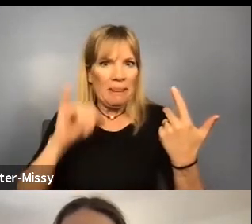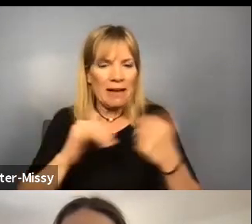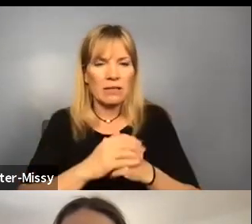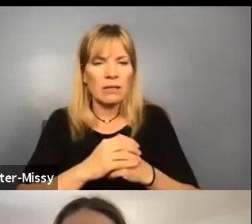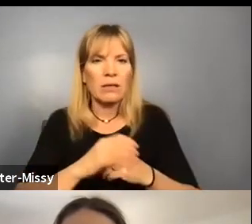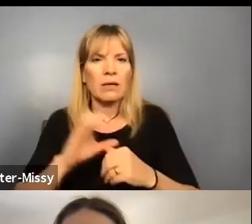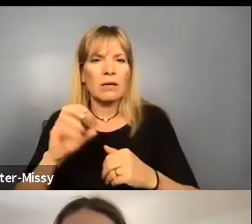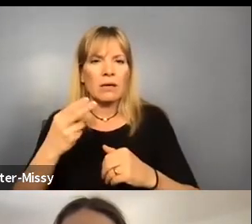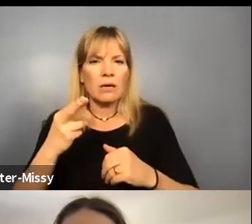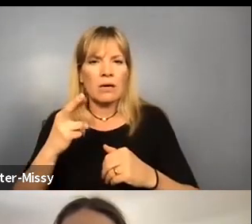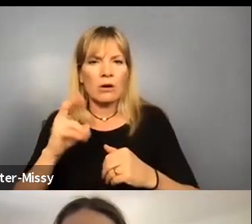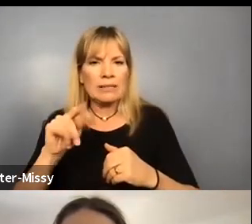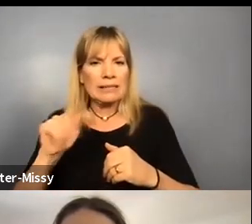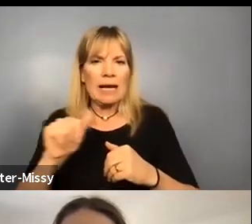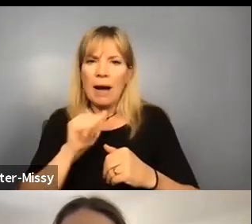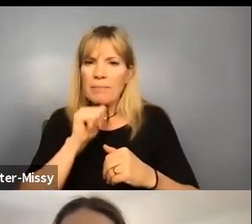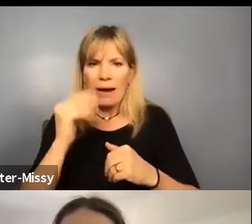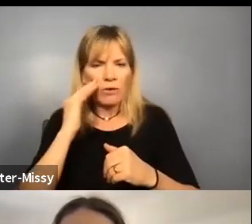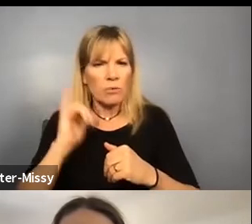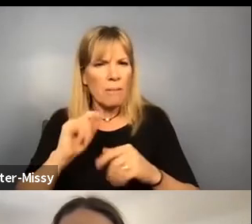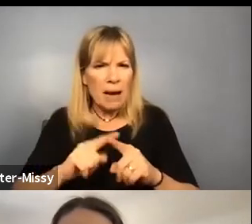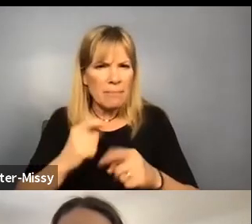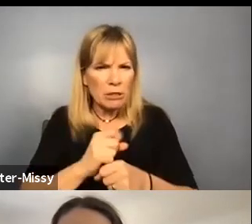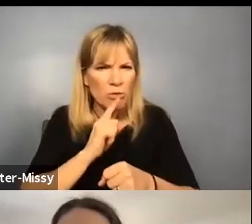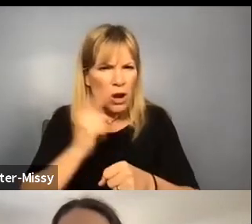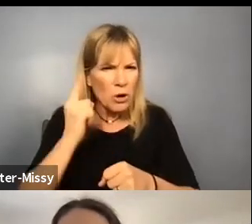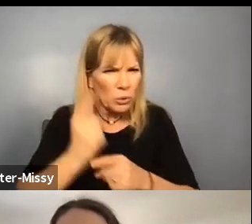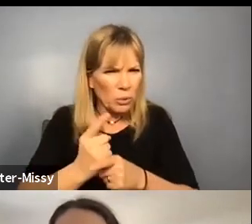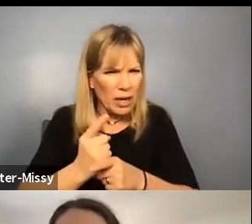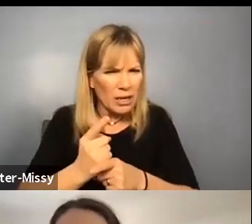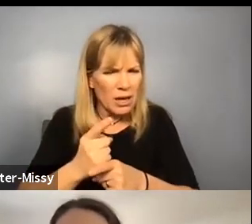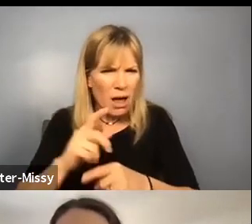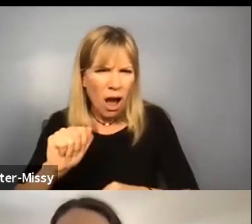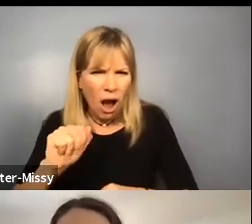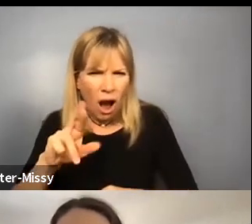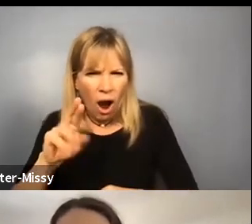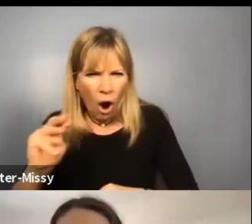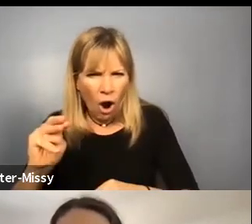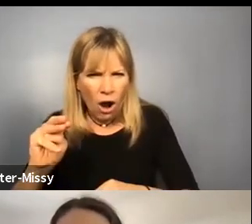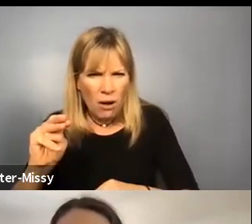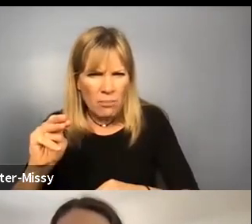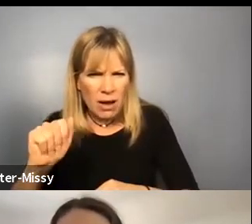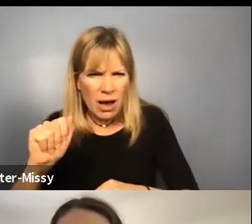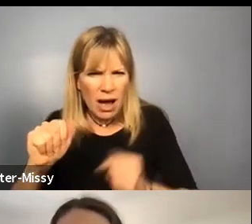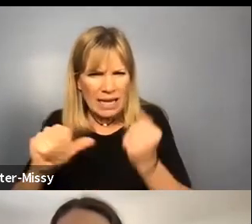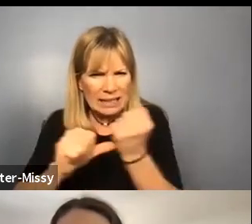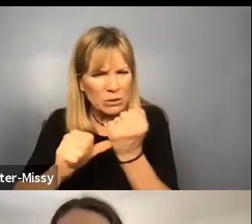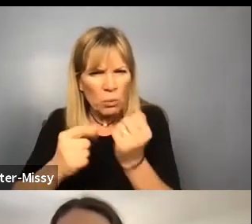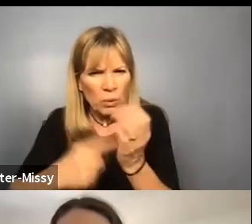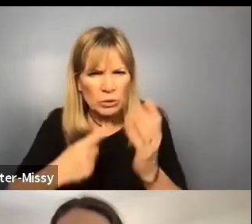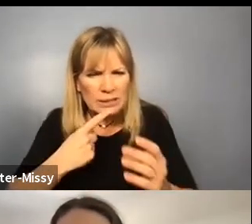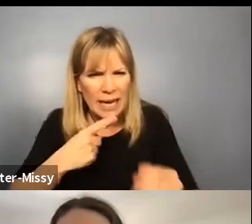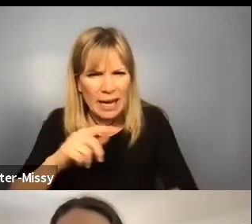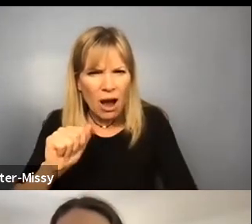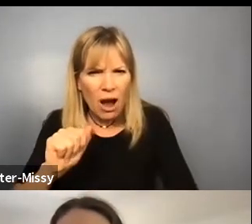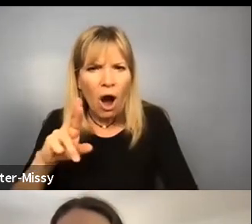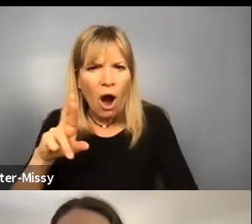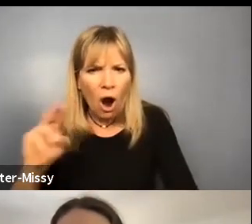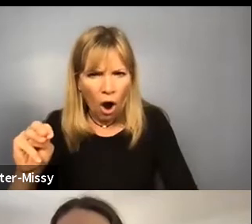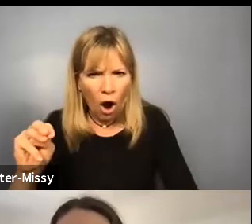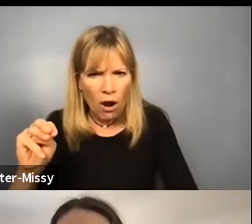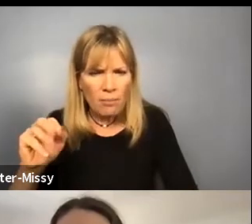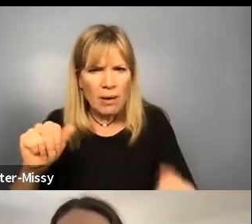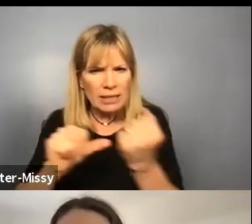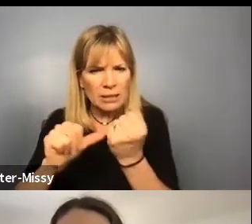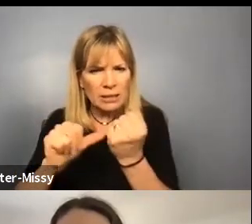I'm not either, but I want to make sure I heard it correctly. Arm assist? Is that what you said? Yes. Yes. So